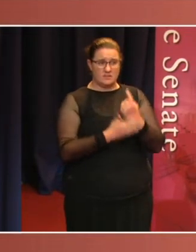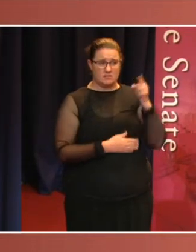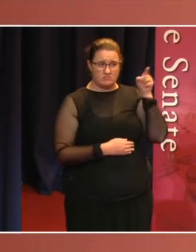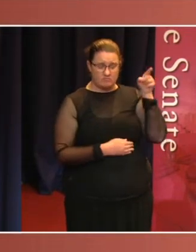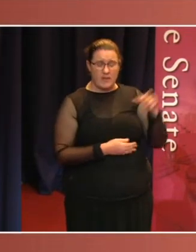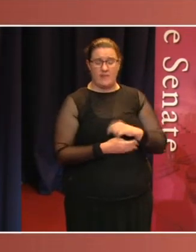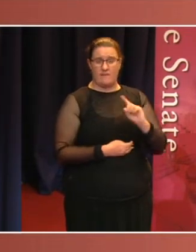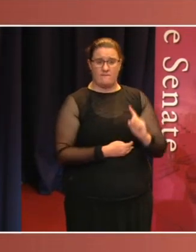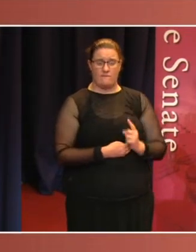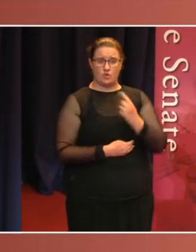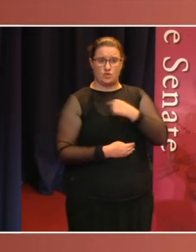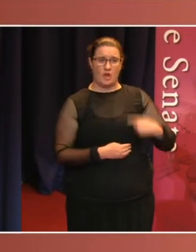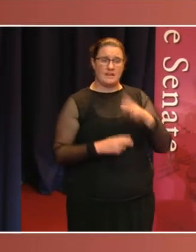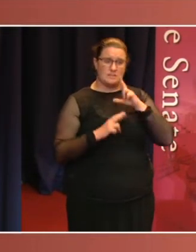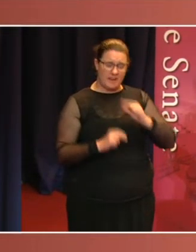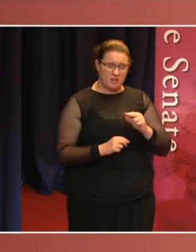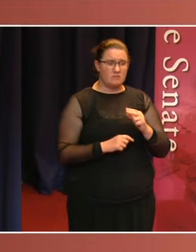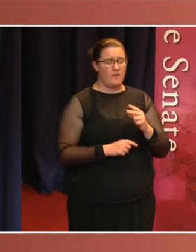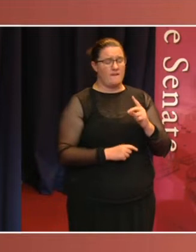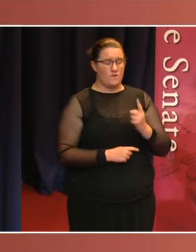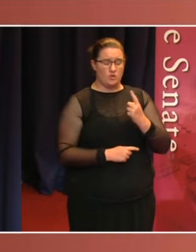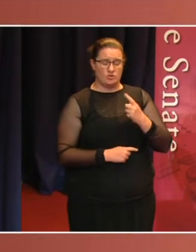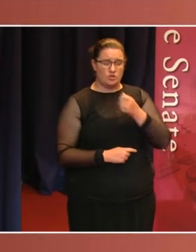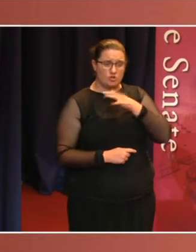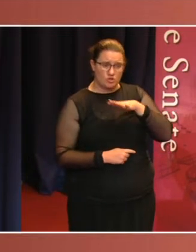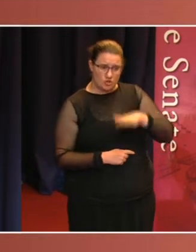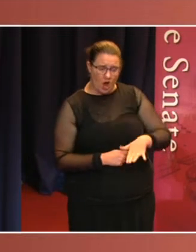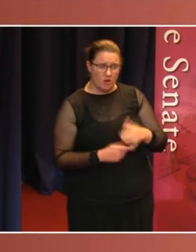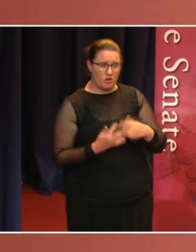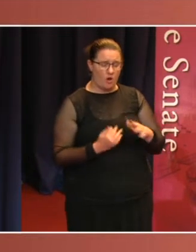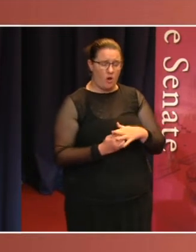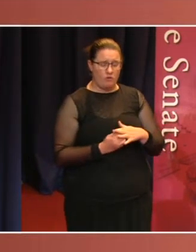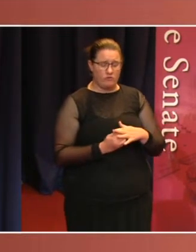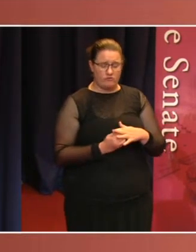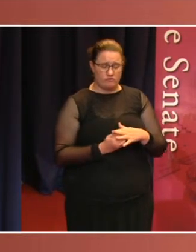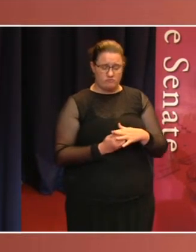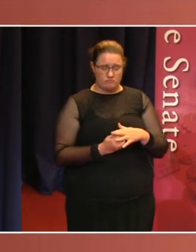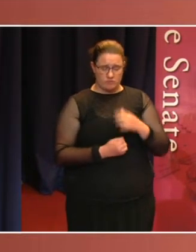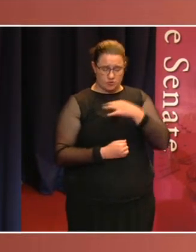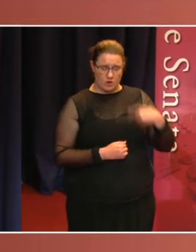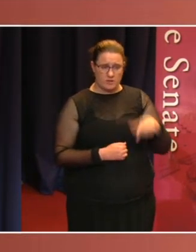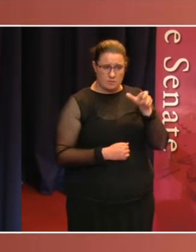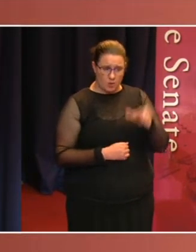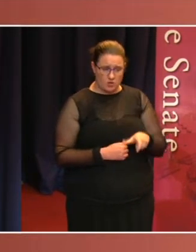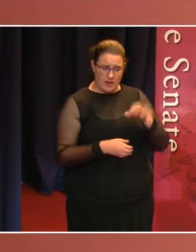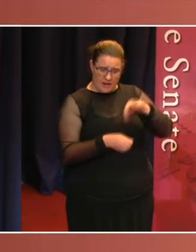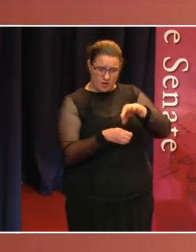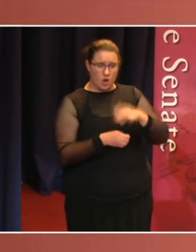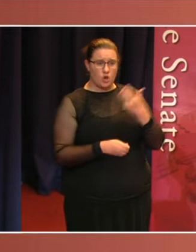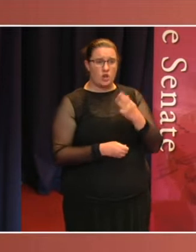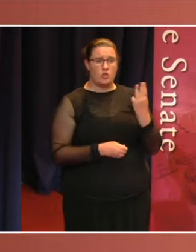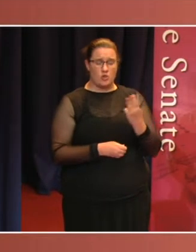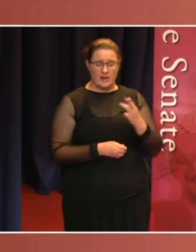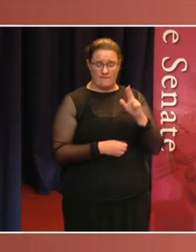child of a Chinese person elected to Parliament. That's Thomas Backhap, elected in 1913 for the Liberal Party.